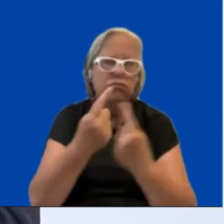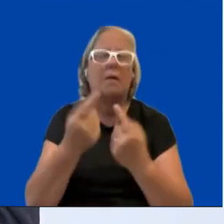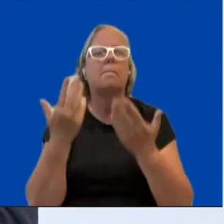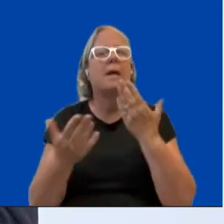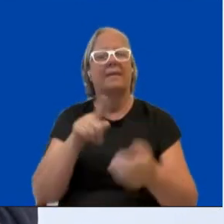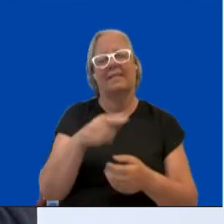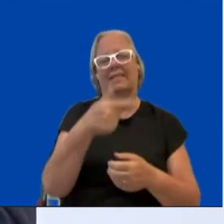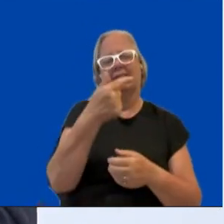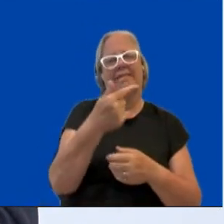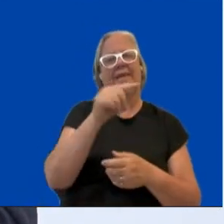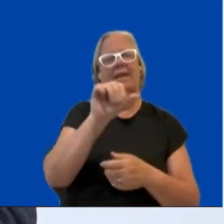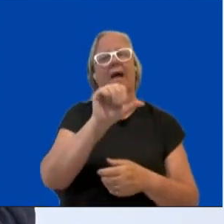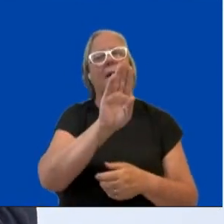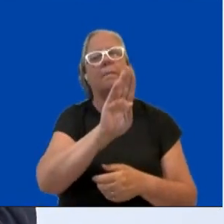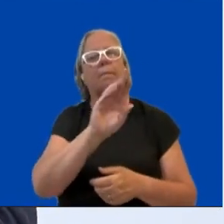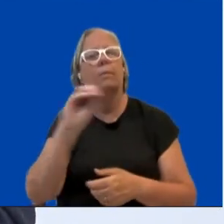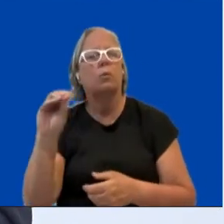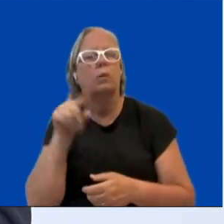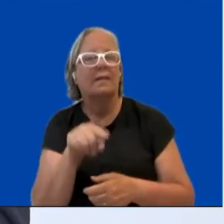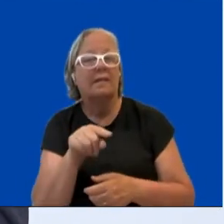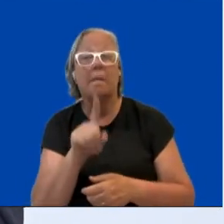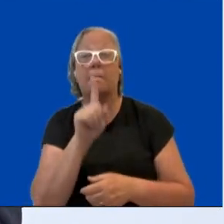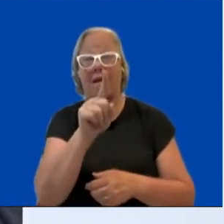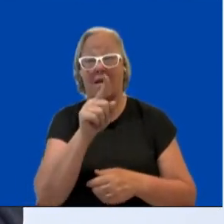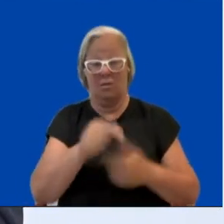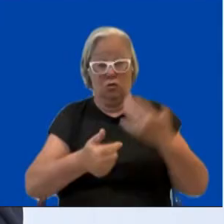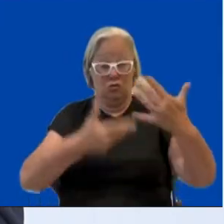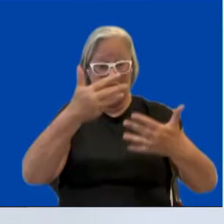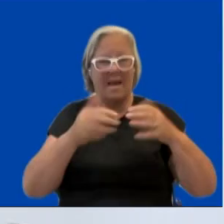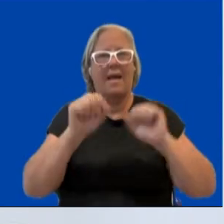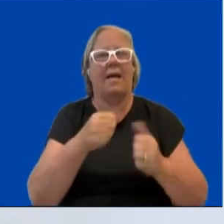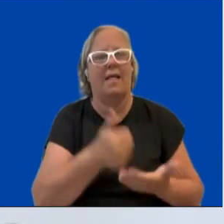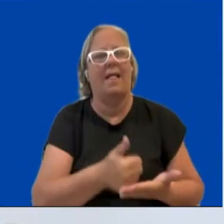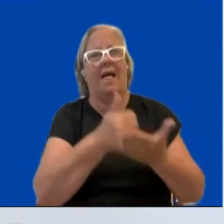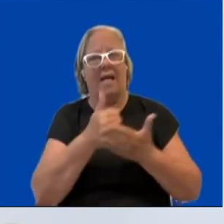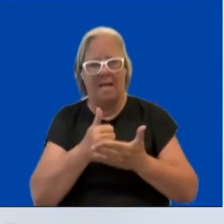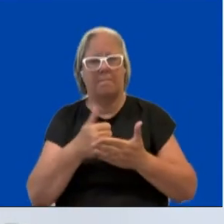release and to reveal taboos which we may not even be aware of. Interesting.